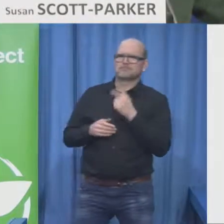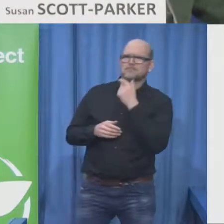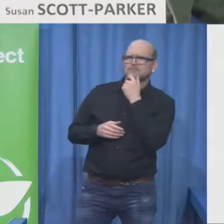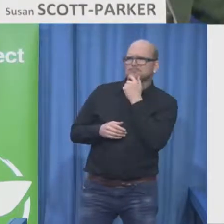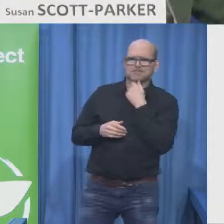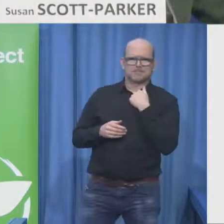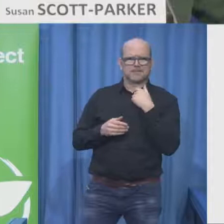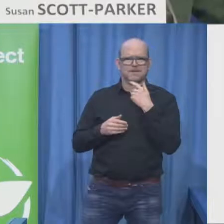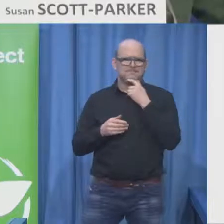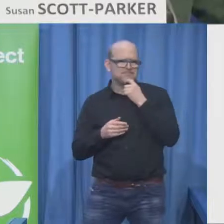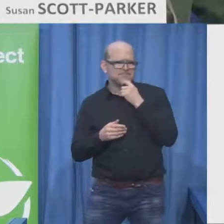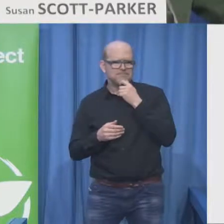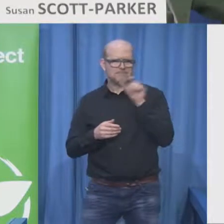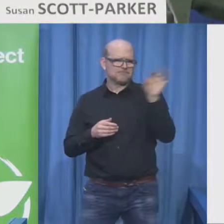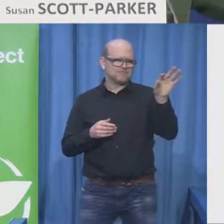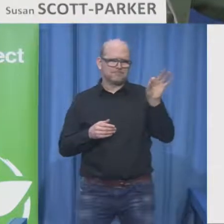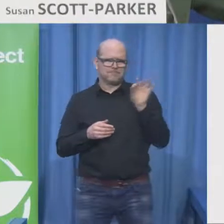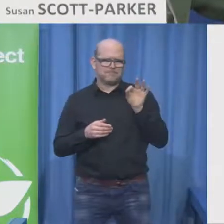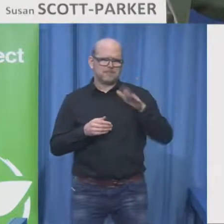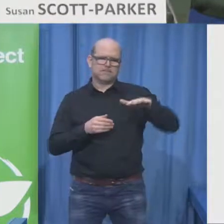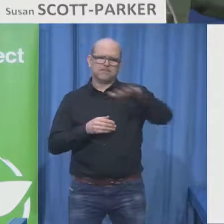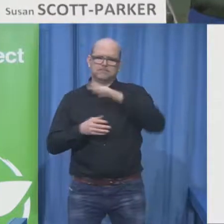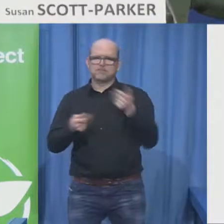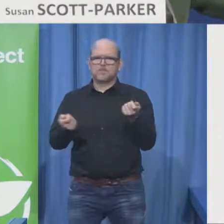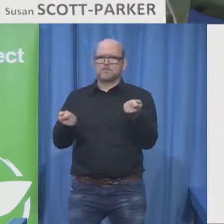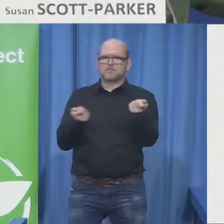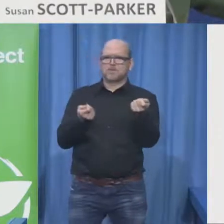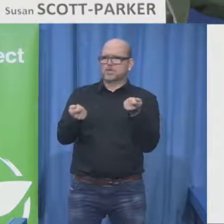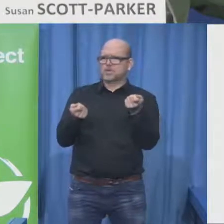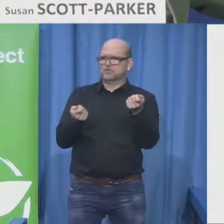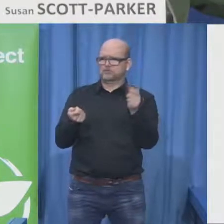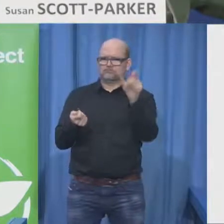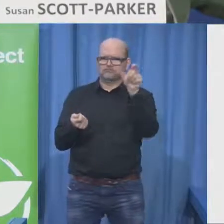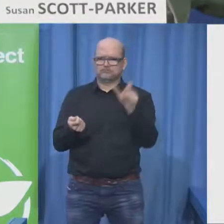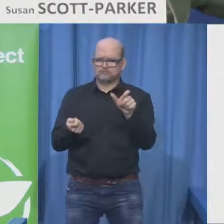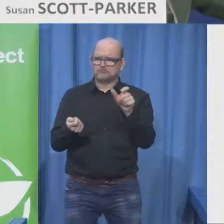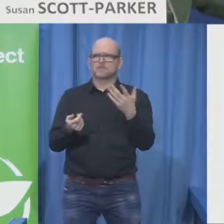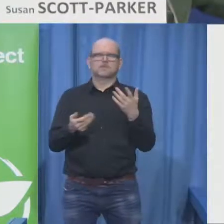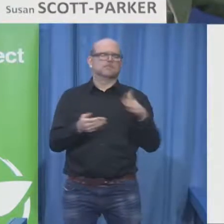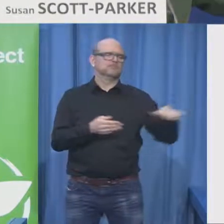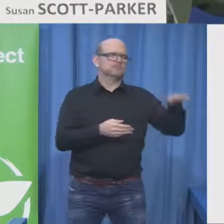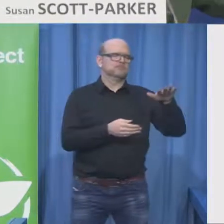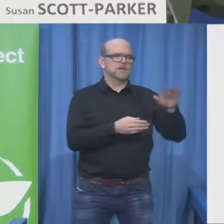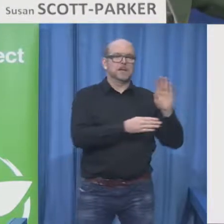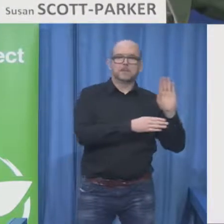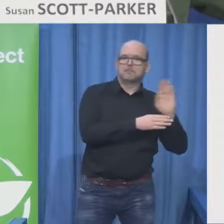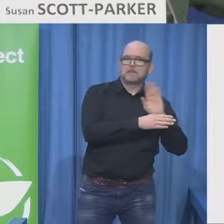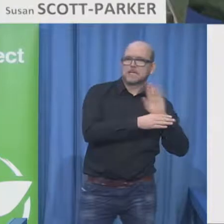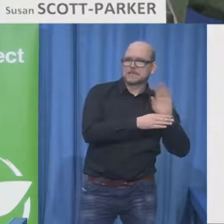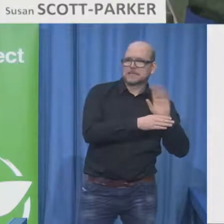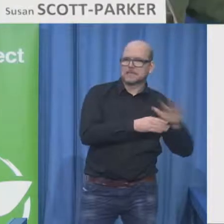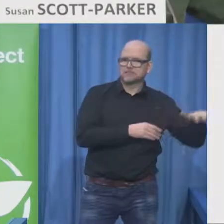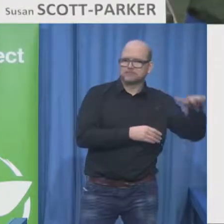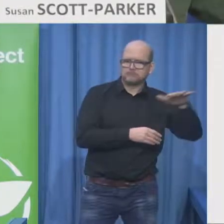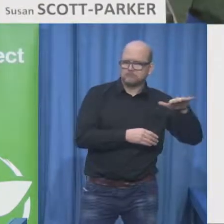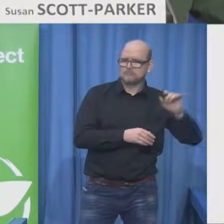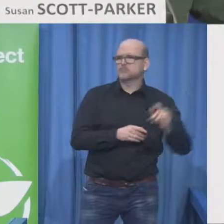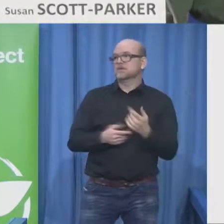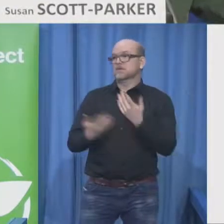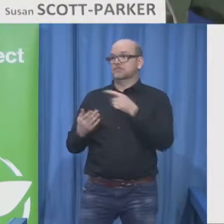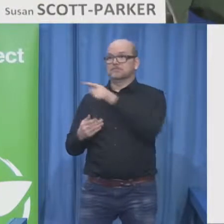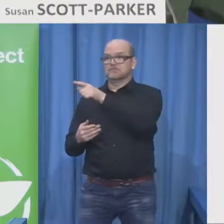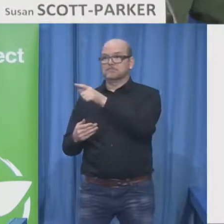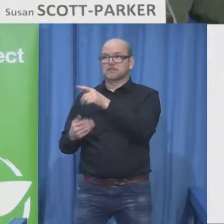I looked at it you realize that actually everybody had pretty goofy ideas about everybody else so people with